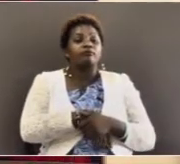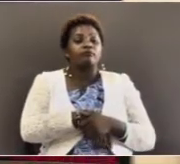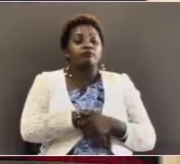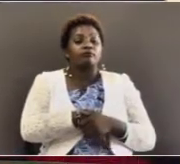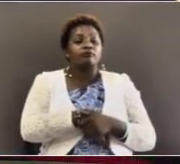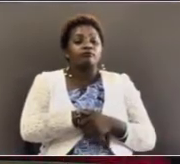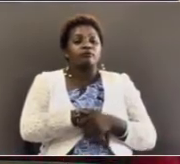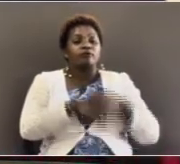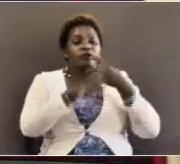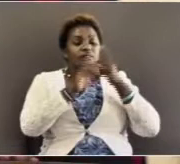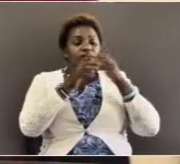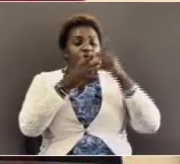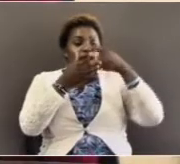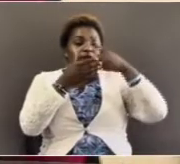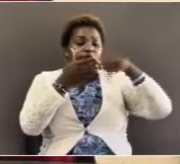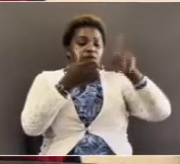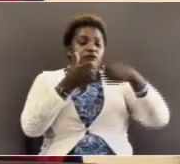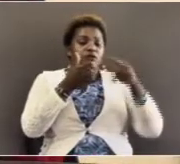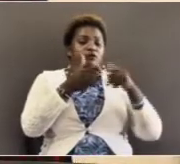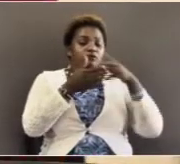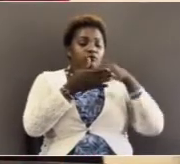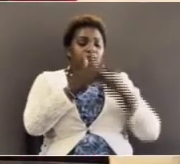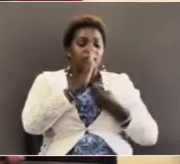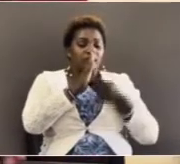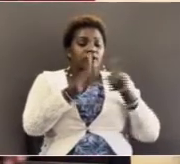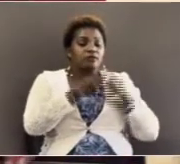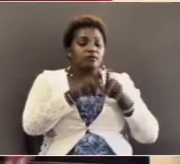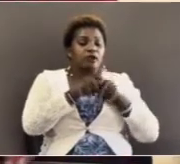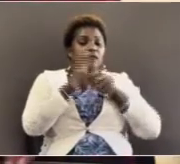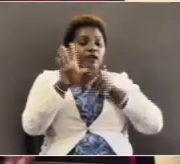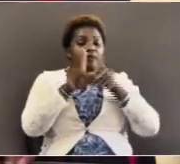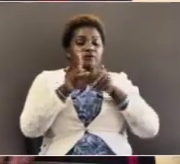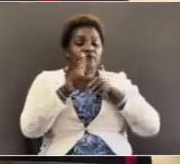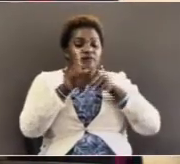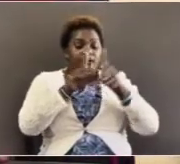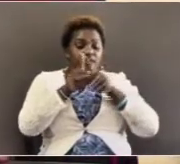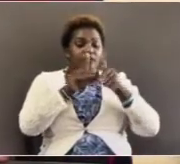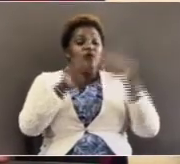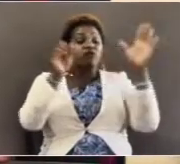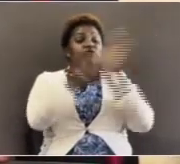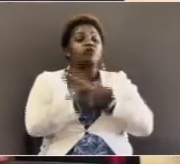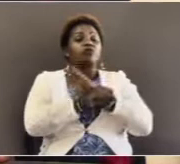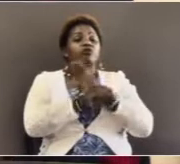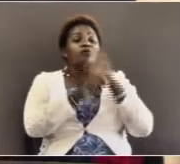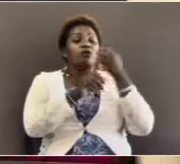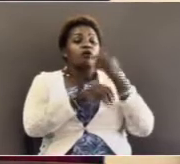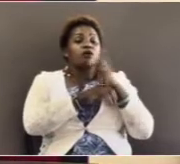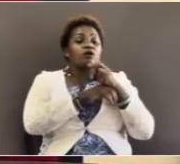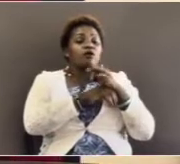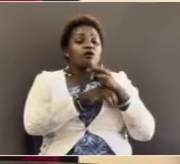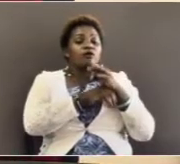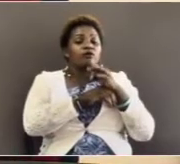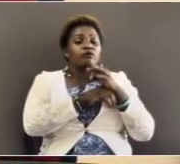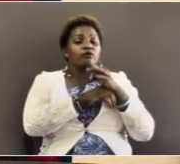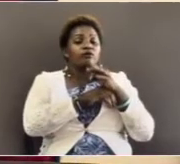Life is a long tedious and stormy journey. It is full of ups and